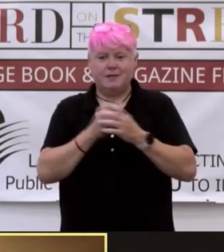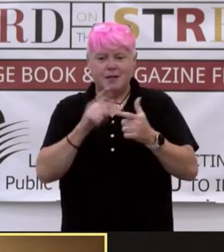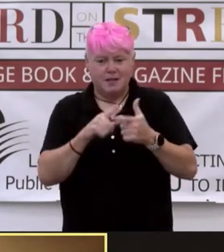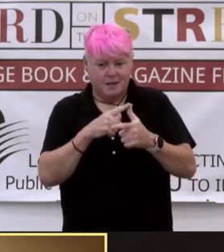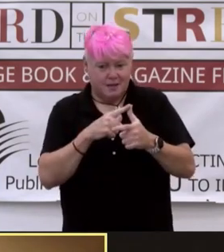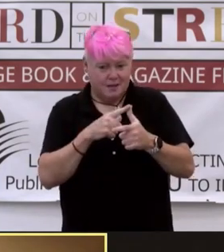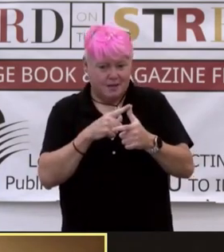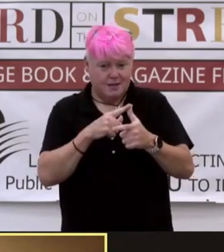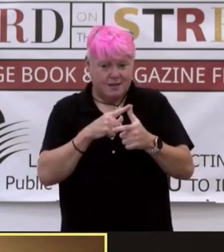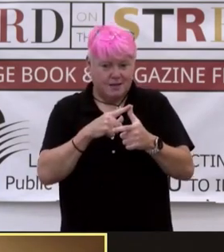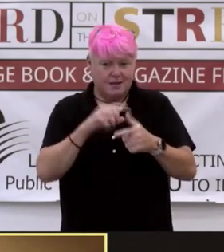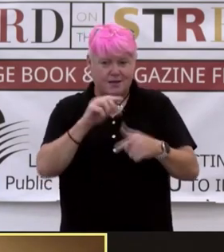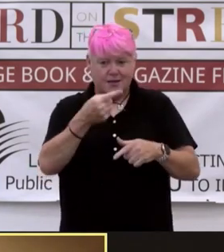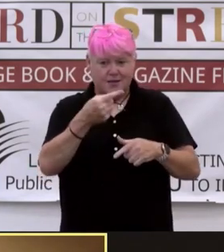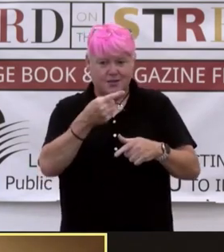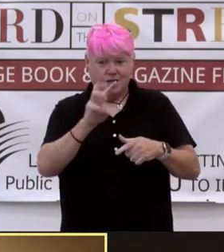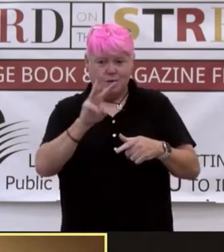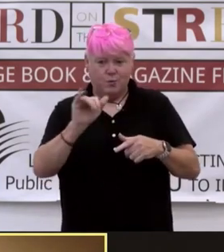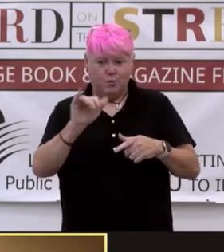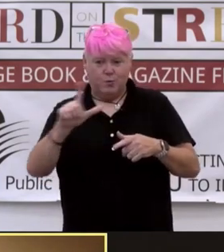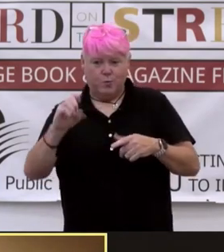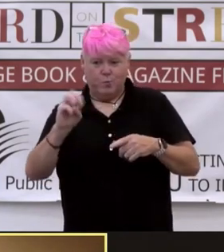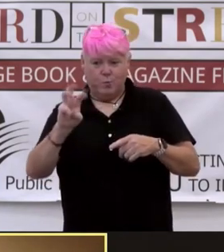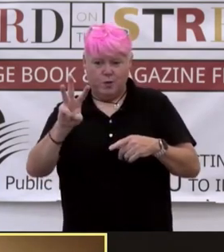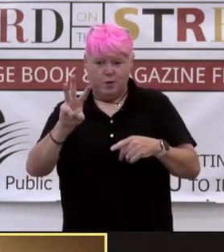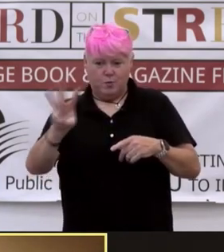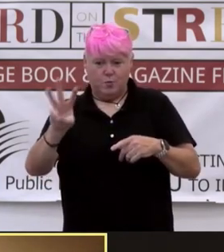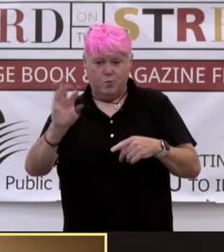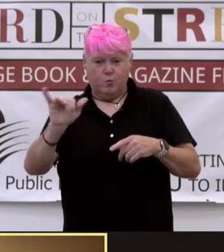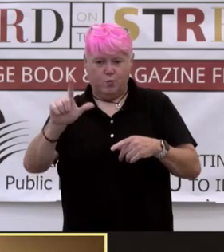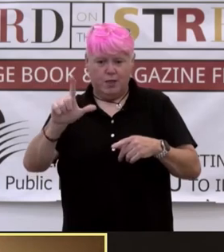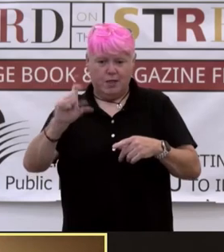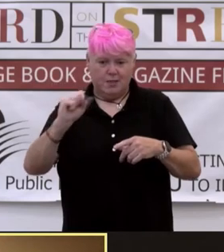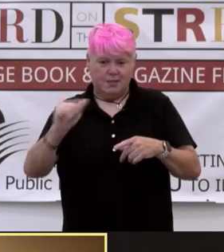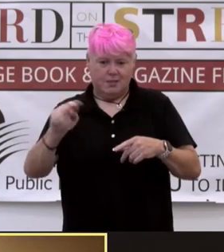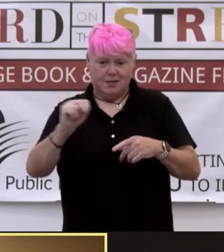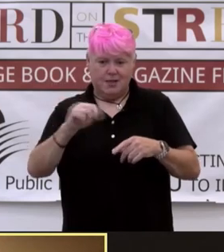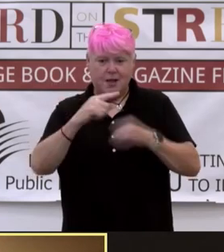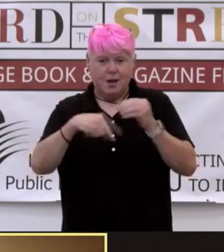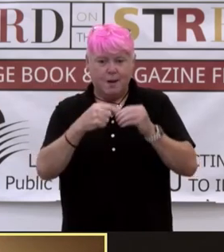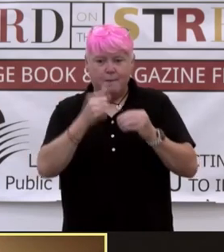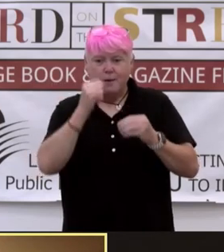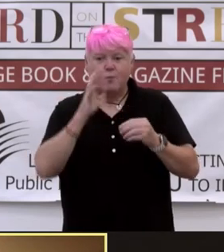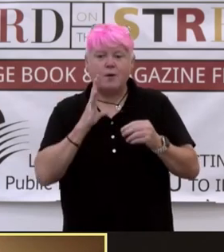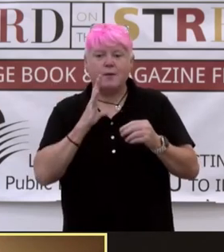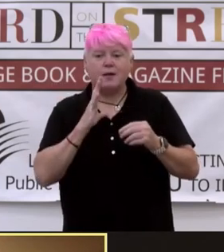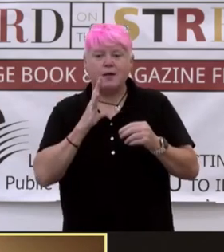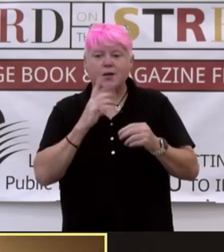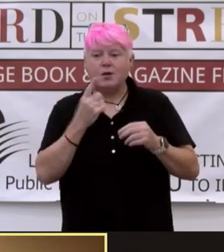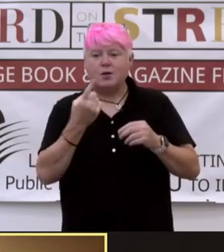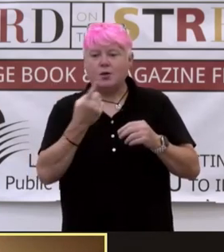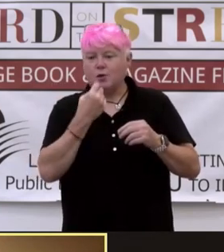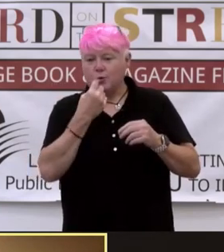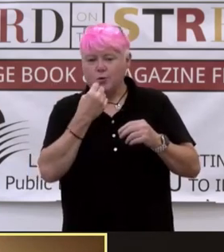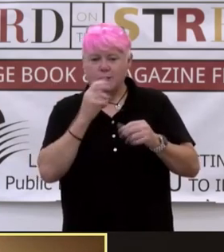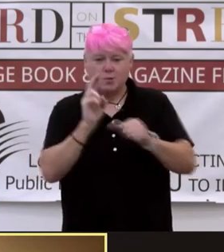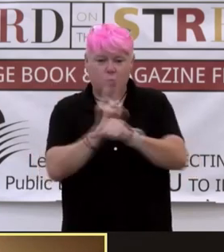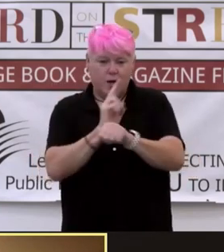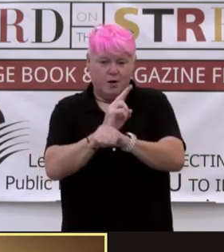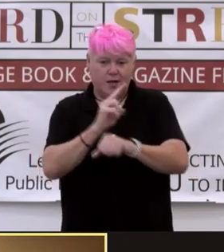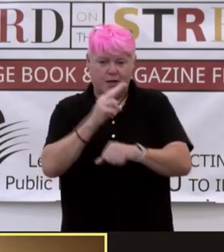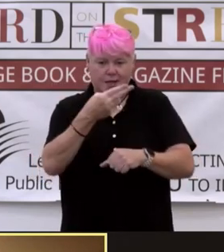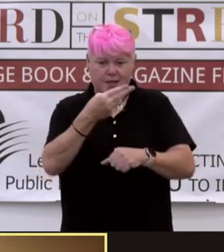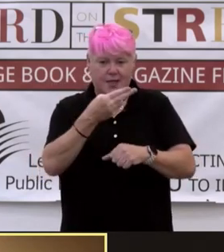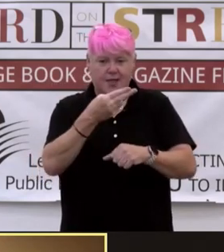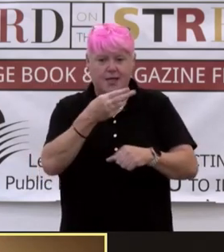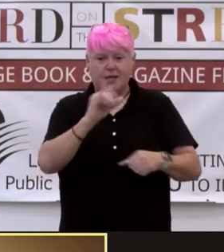G. Willow Wilson, in whose book I read the first Muslim woman who was wearing a hijab, just like me. Fatima Khazala